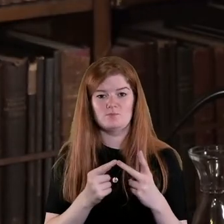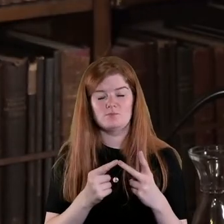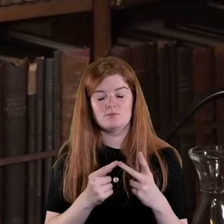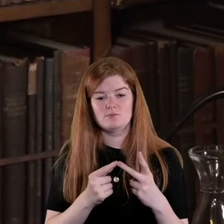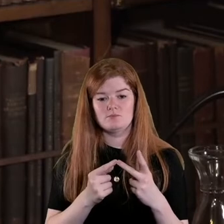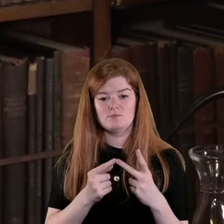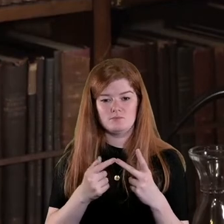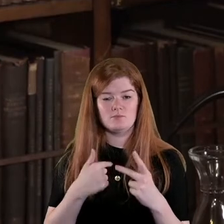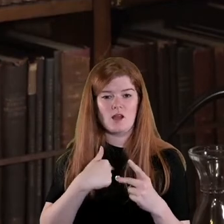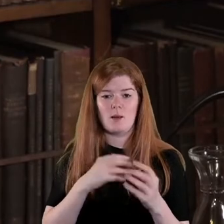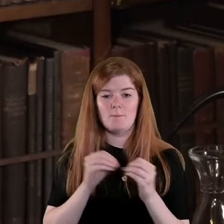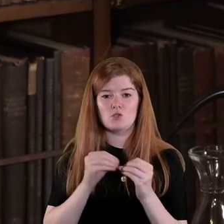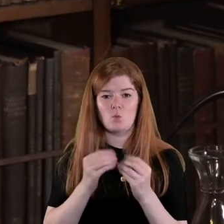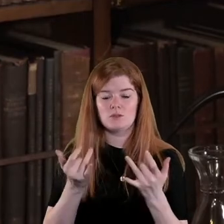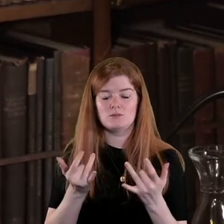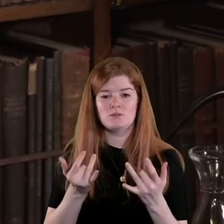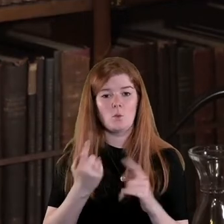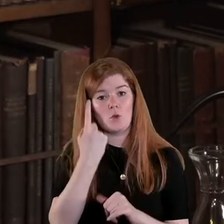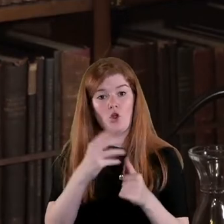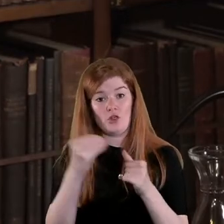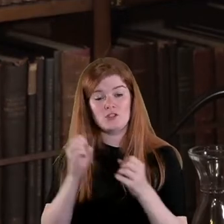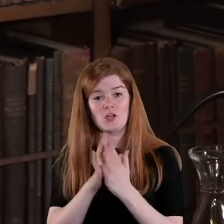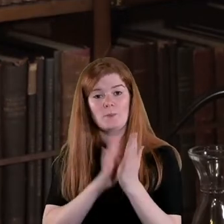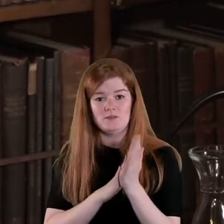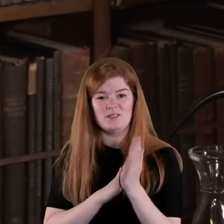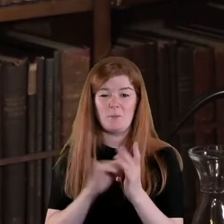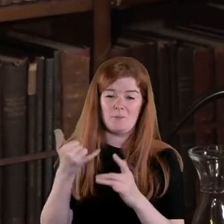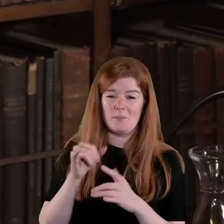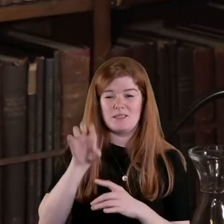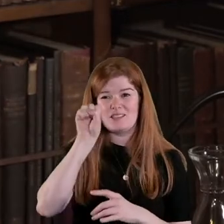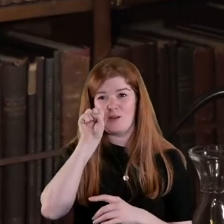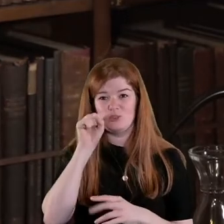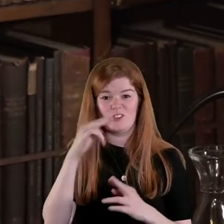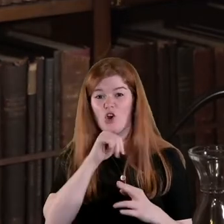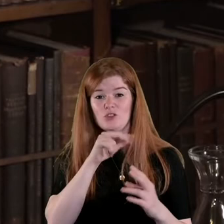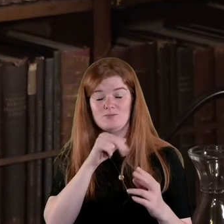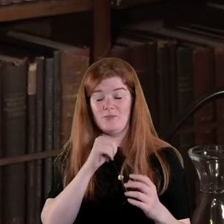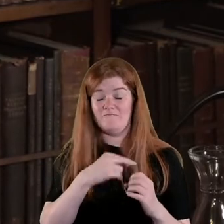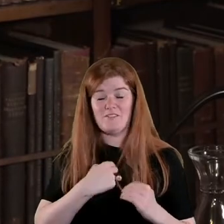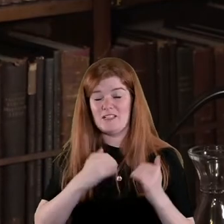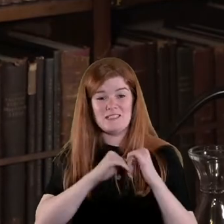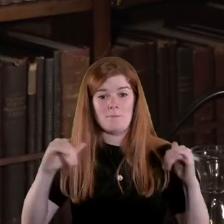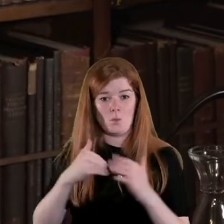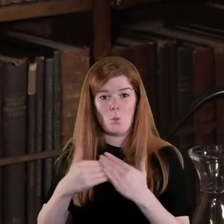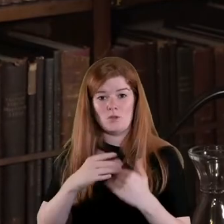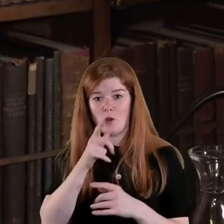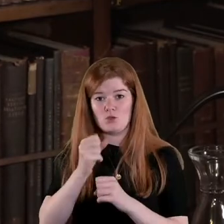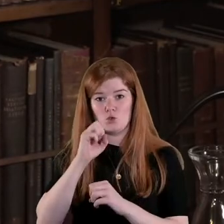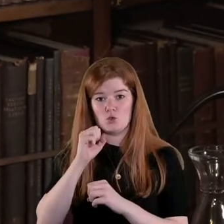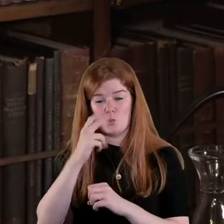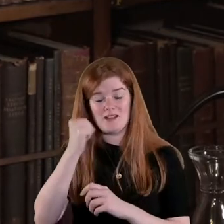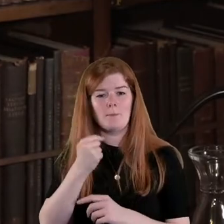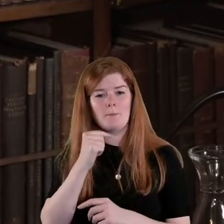I refer to another document which might seem unrelated completely to what we're talking about tonight because it's a will